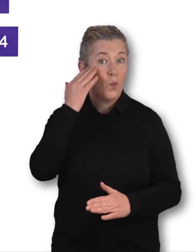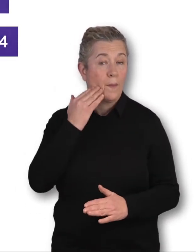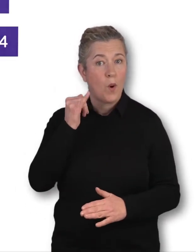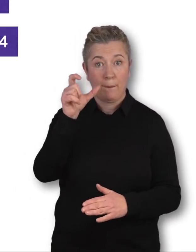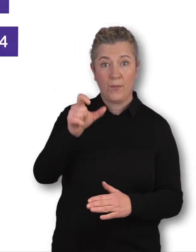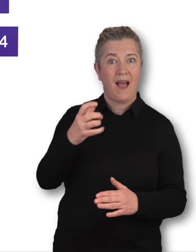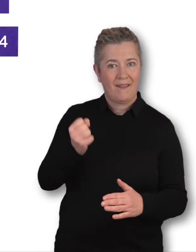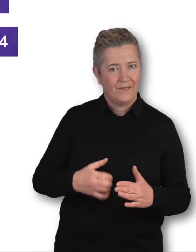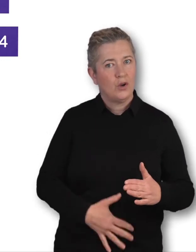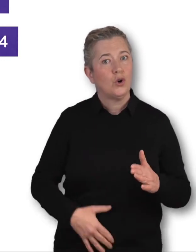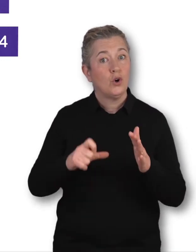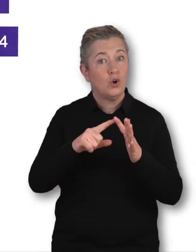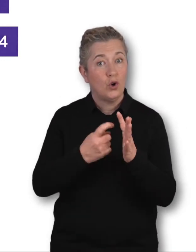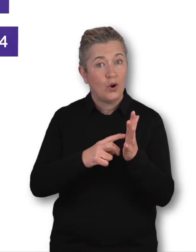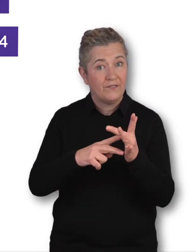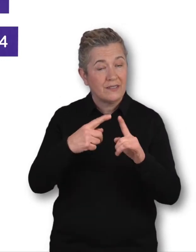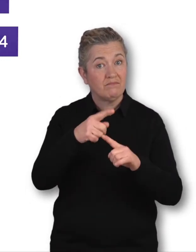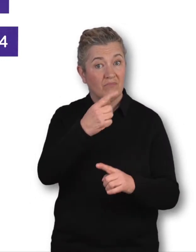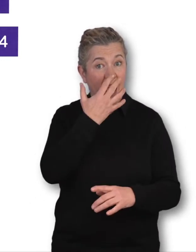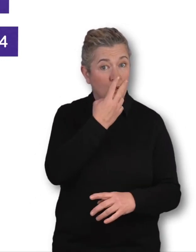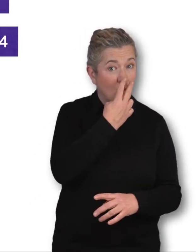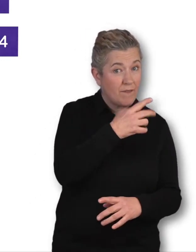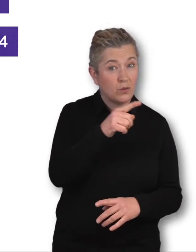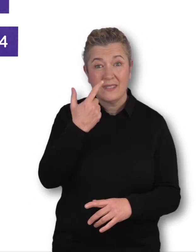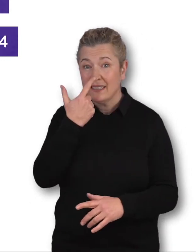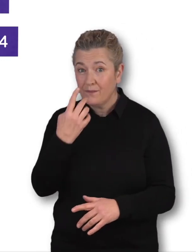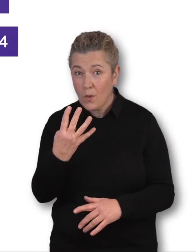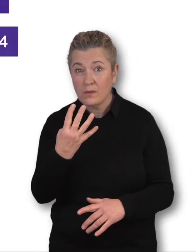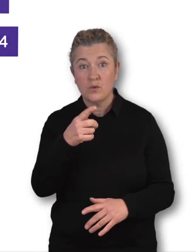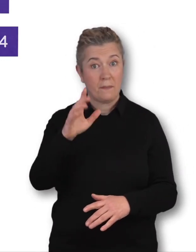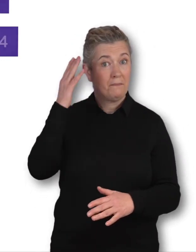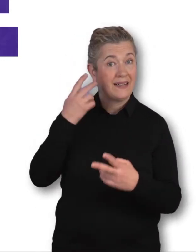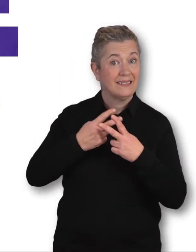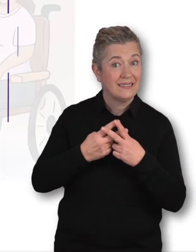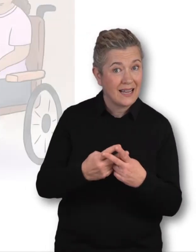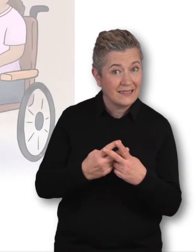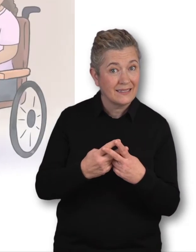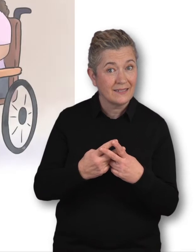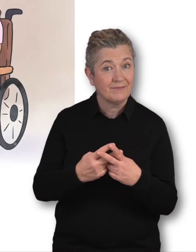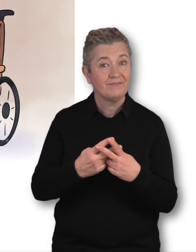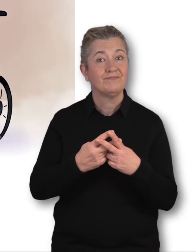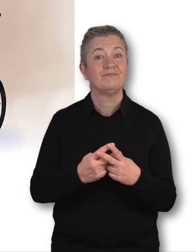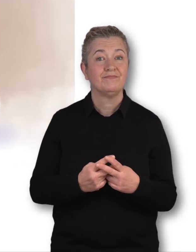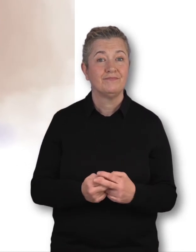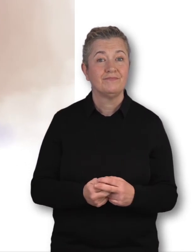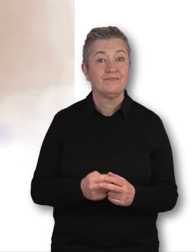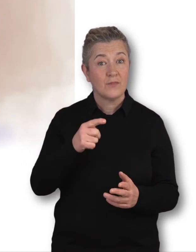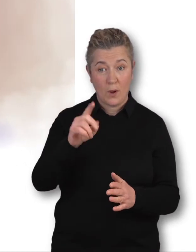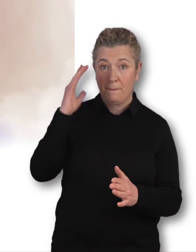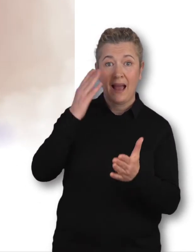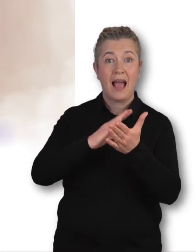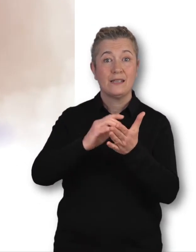if you're between 25 and 74, if you've ever had any type of sexual activity, and even if you've had the HPV